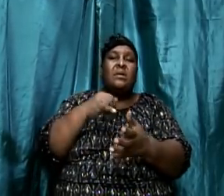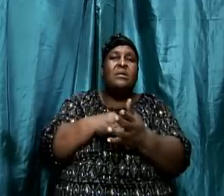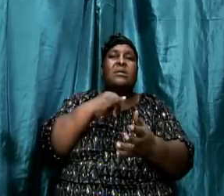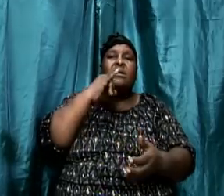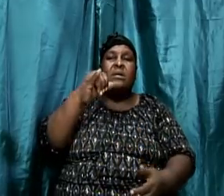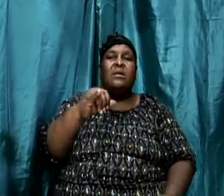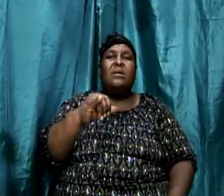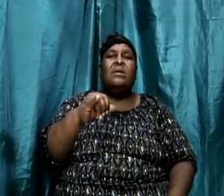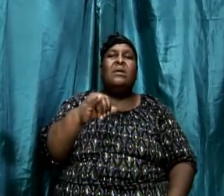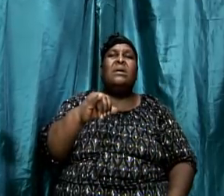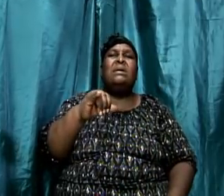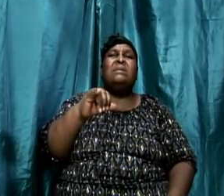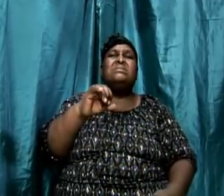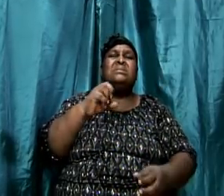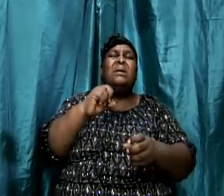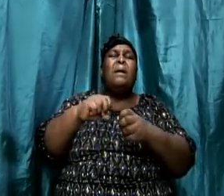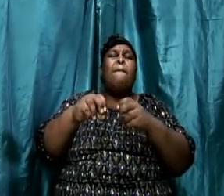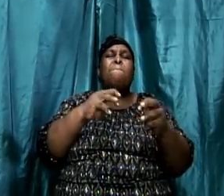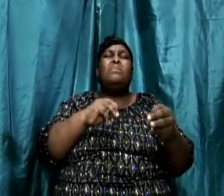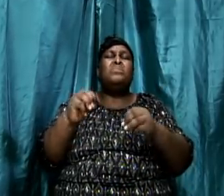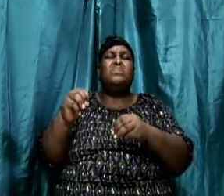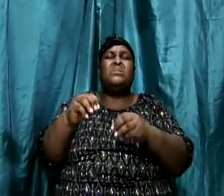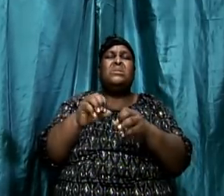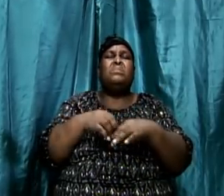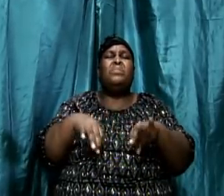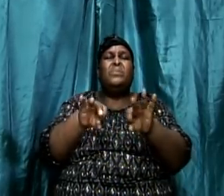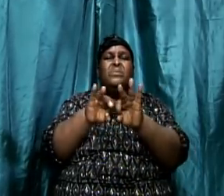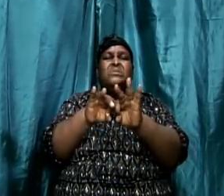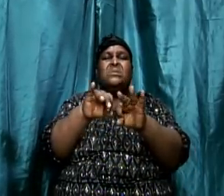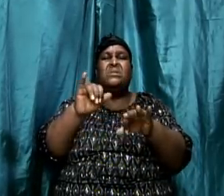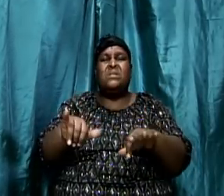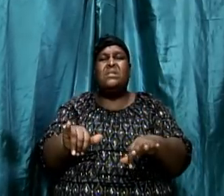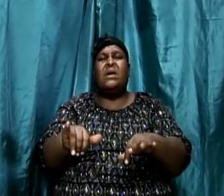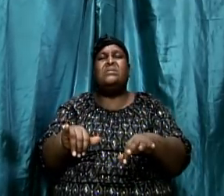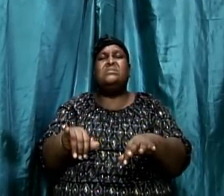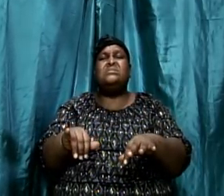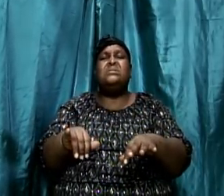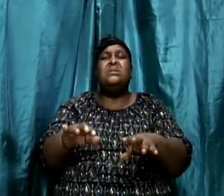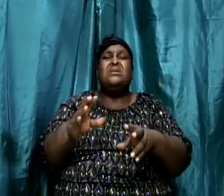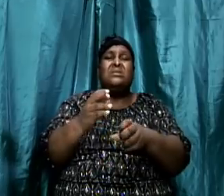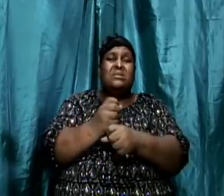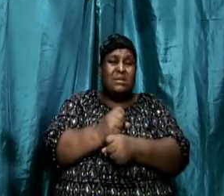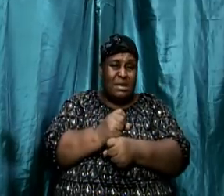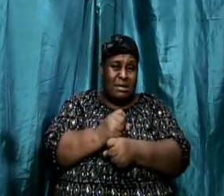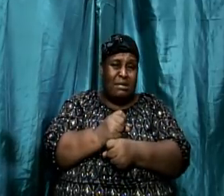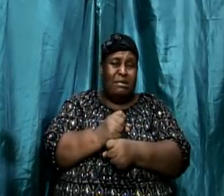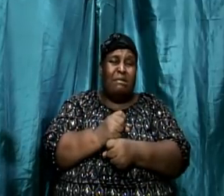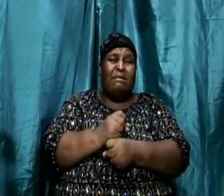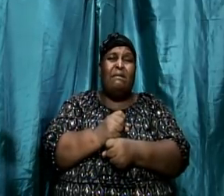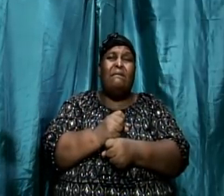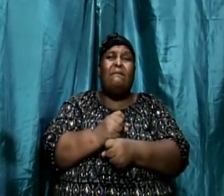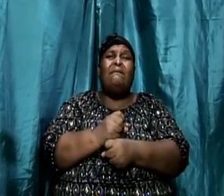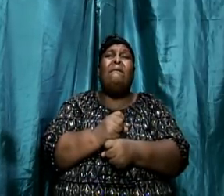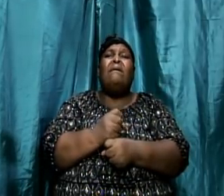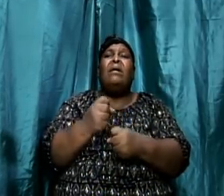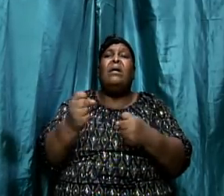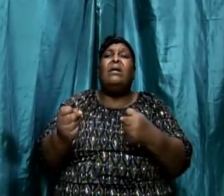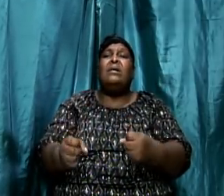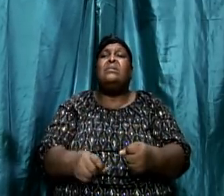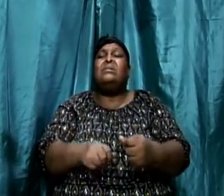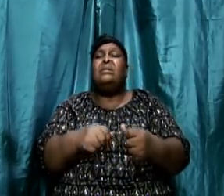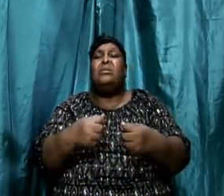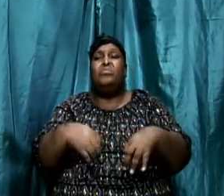because it involves taking certain steps. And trust me, we have to do this. It takes certain steps